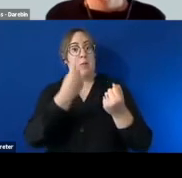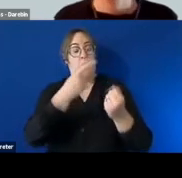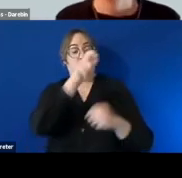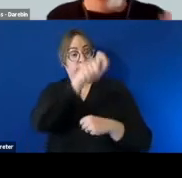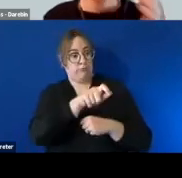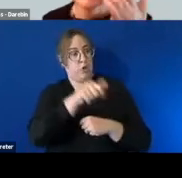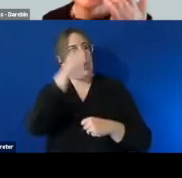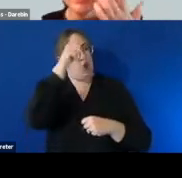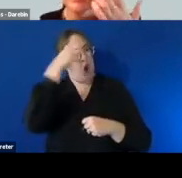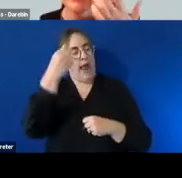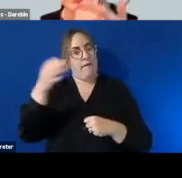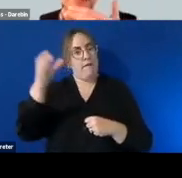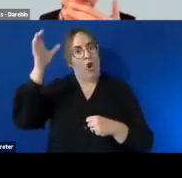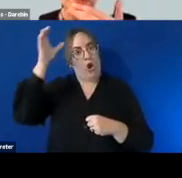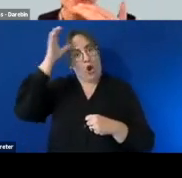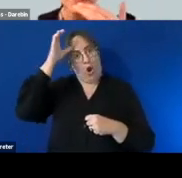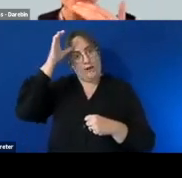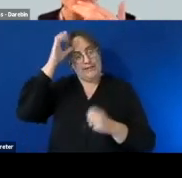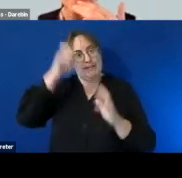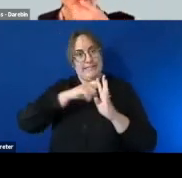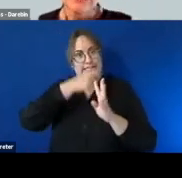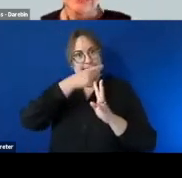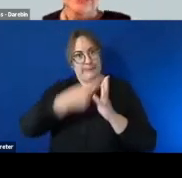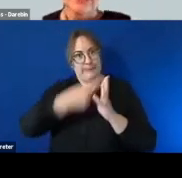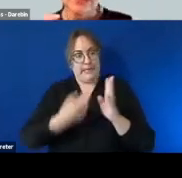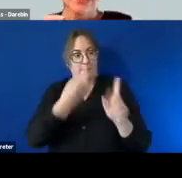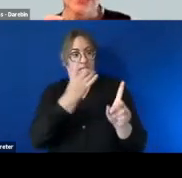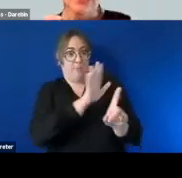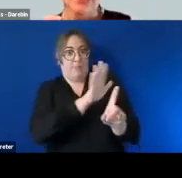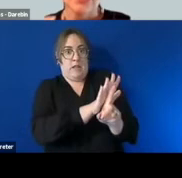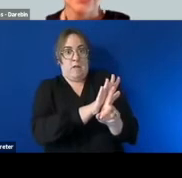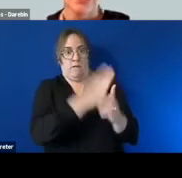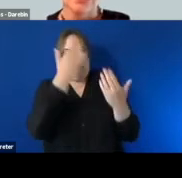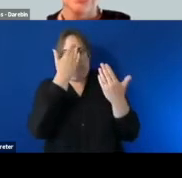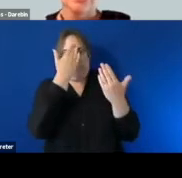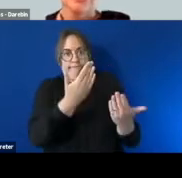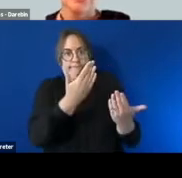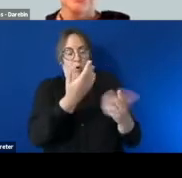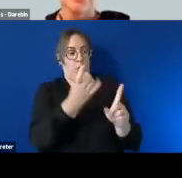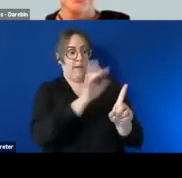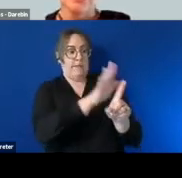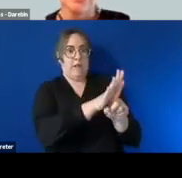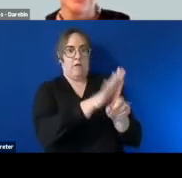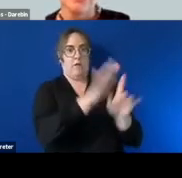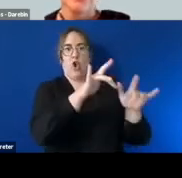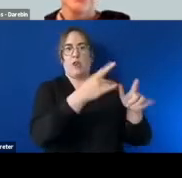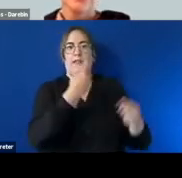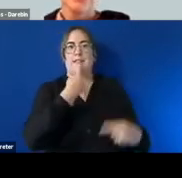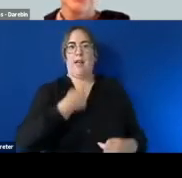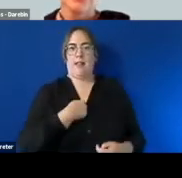cognitive disability disability but that they might not be aware of themselves or have not shared that with you um